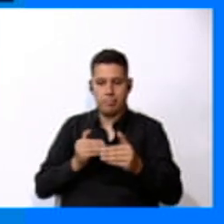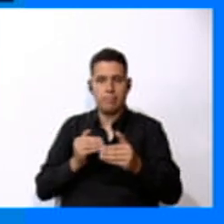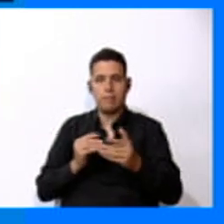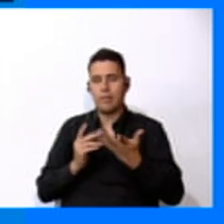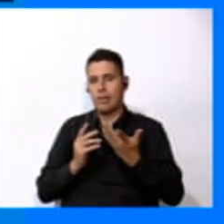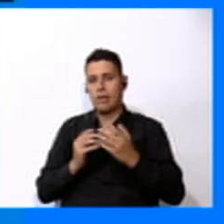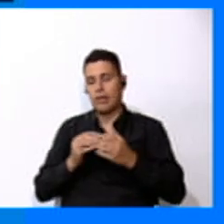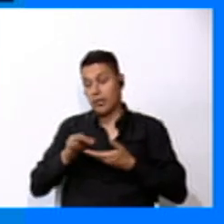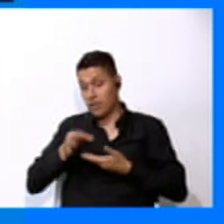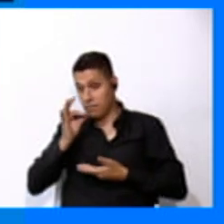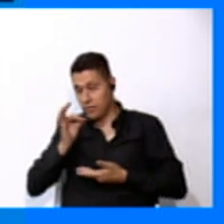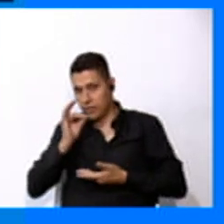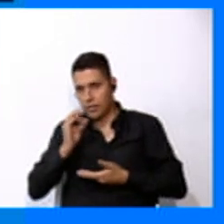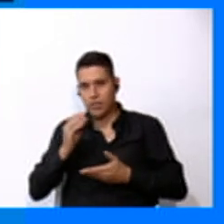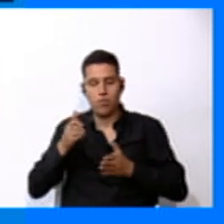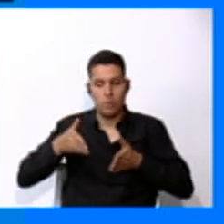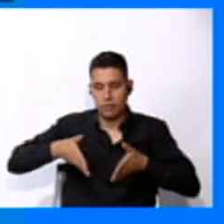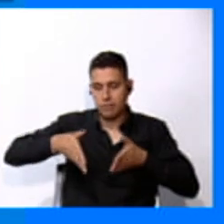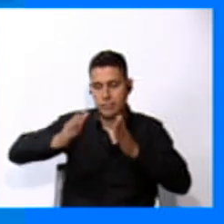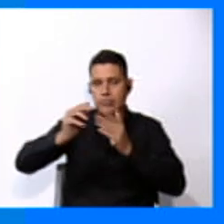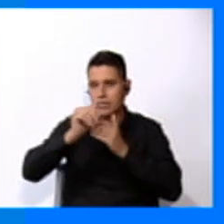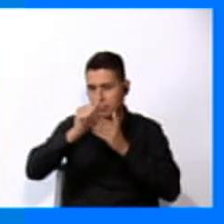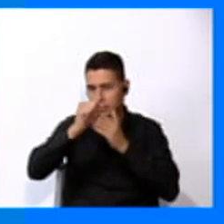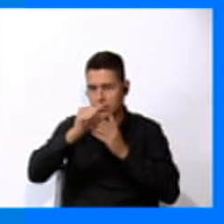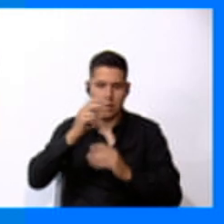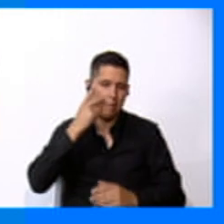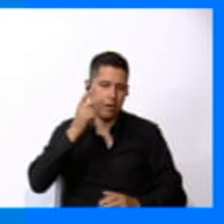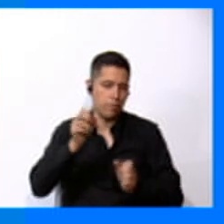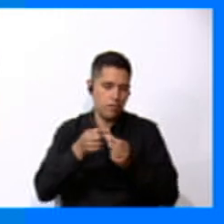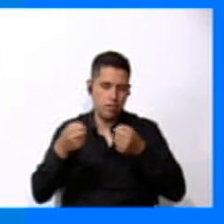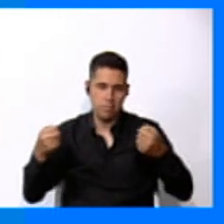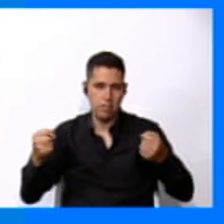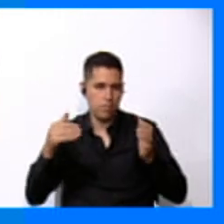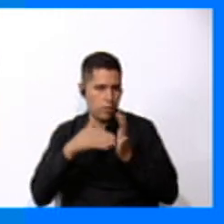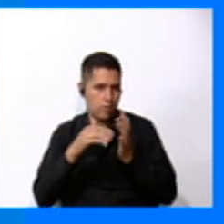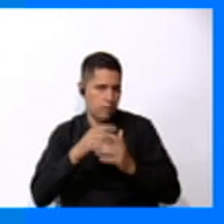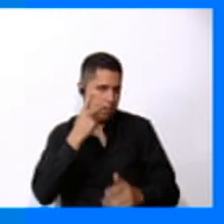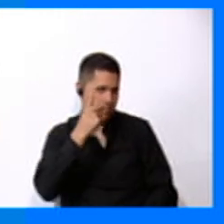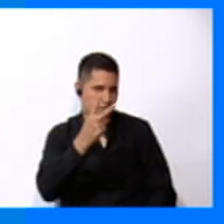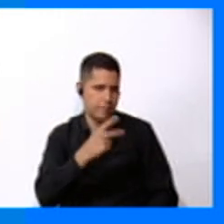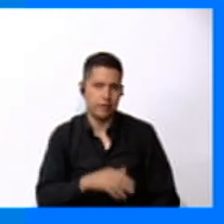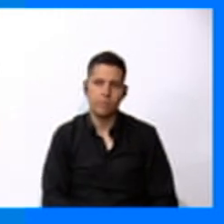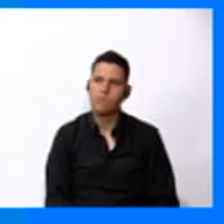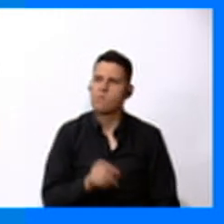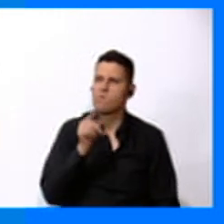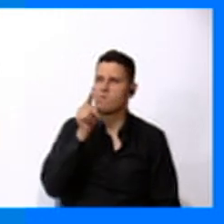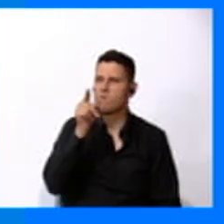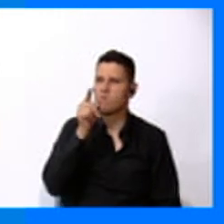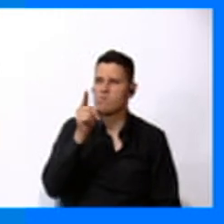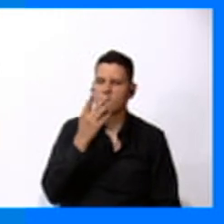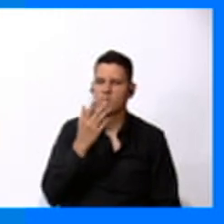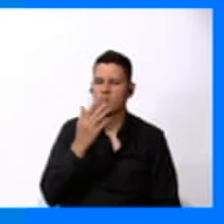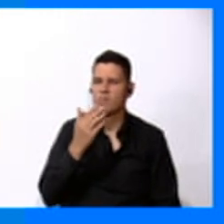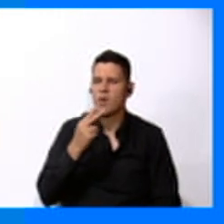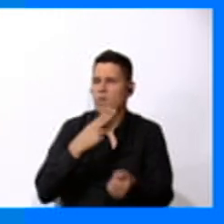On Main Street. Let's see the map again. Look. Where is the hospital?